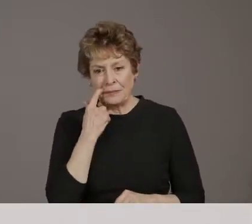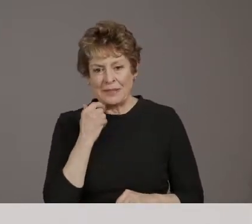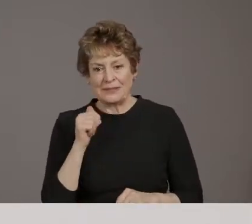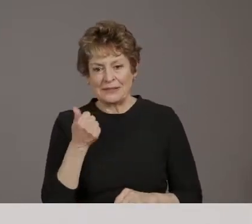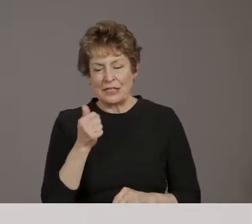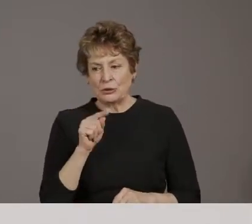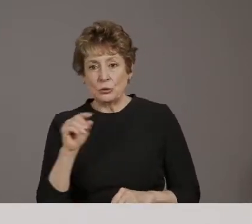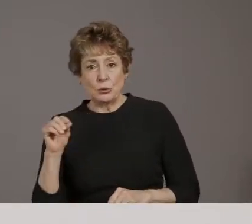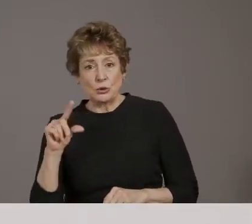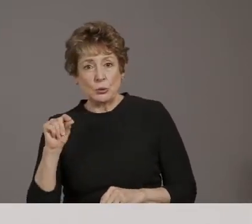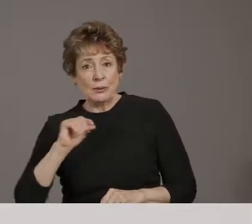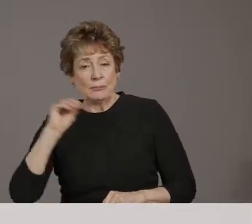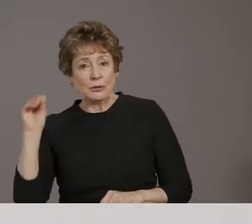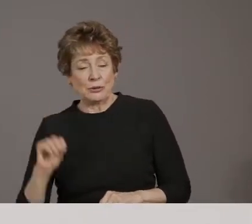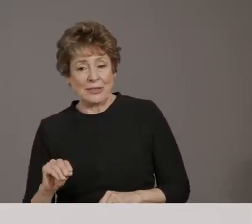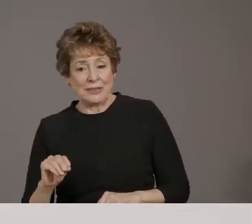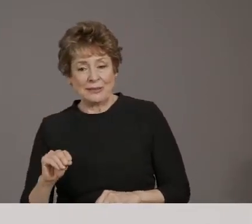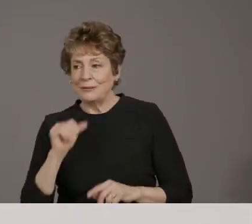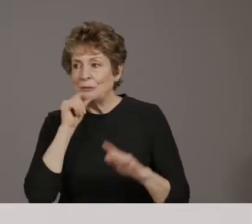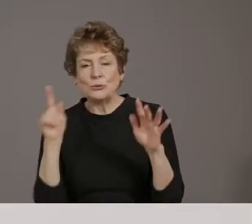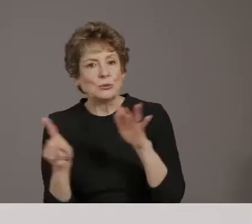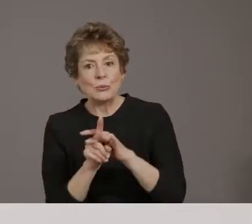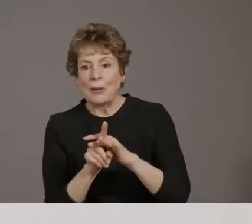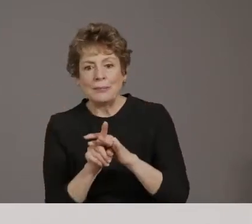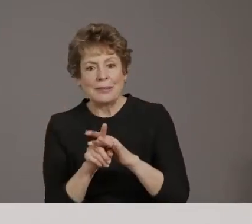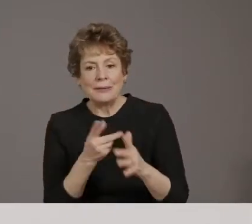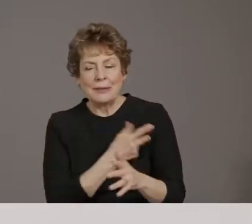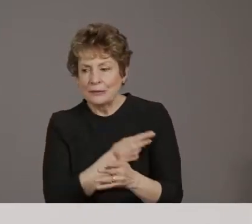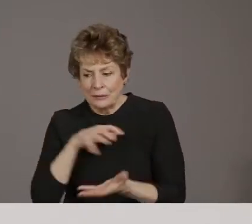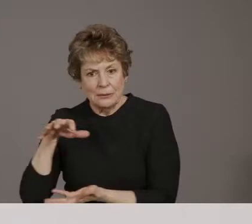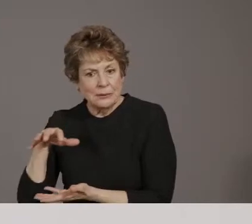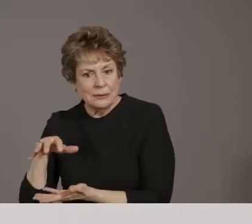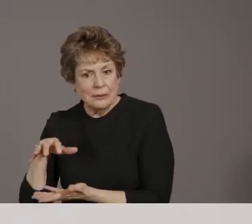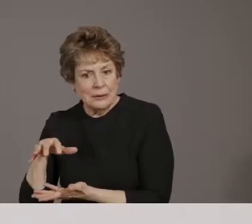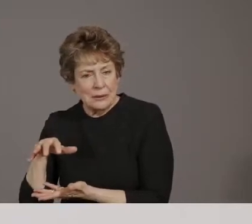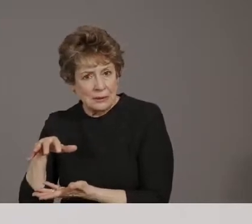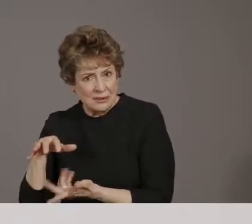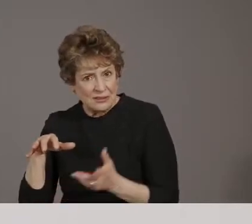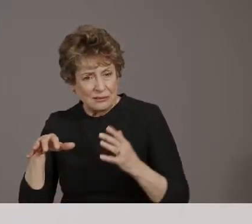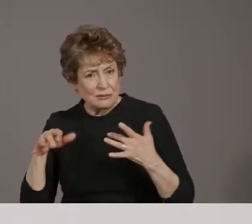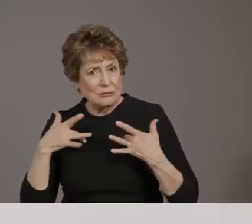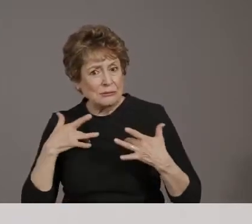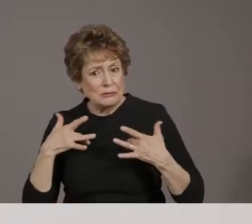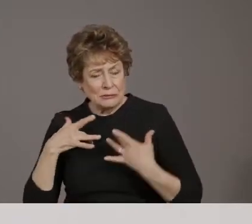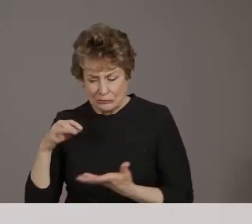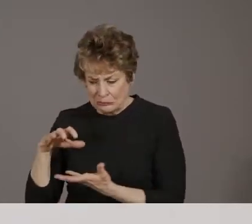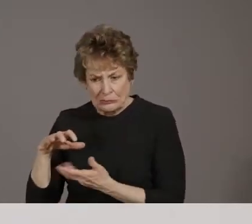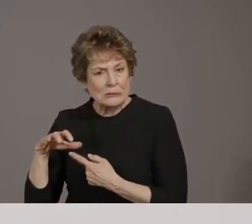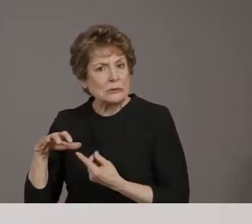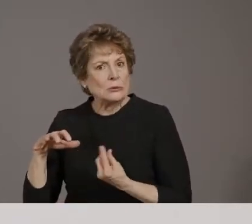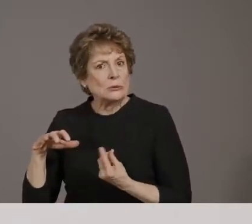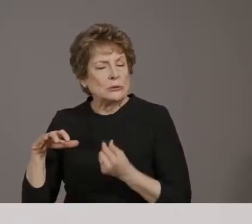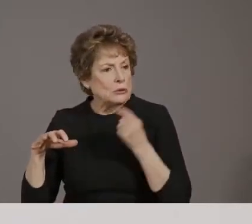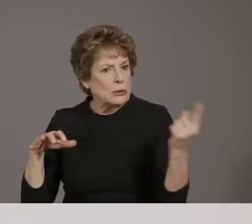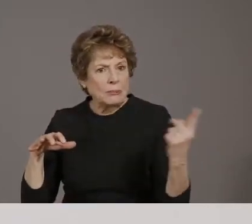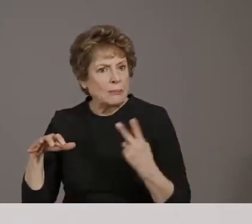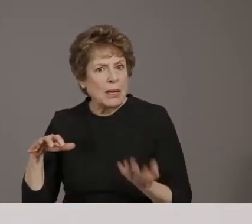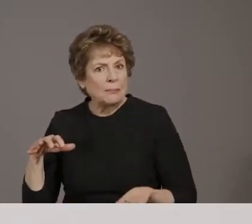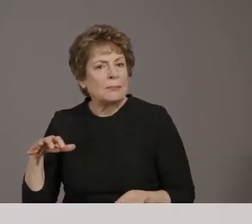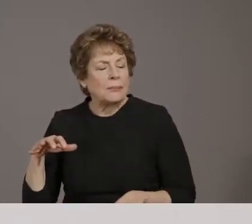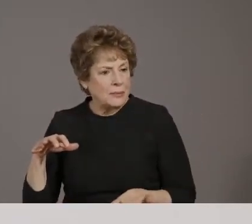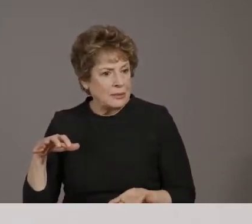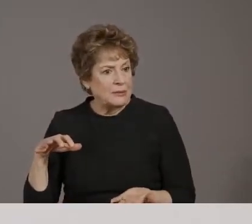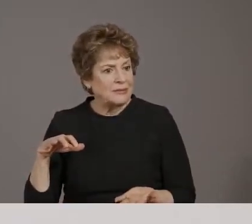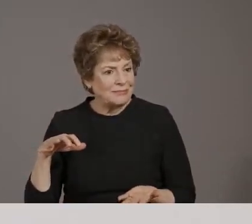showing up for their second dose. How concerning is that? So we anticipate that the first dose is about 50 to